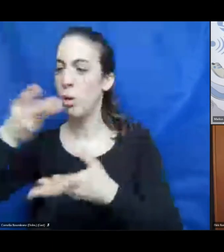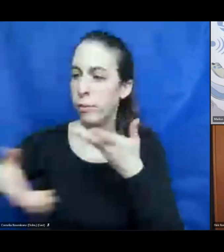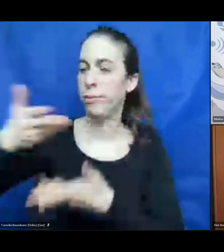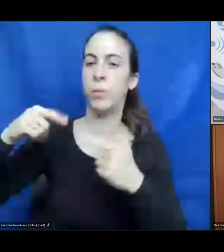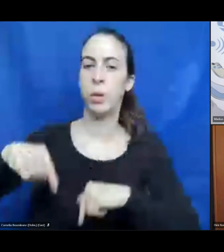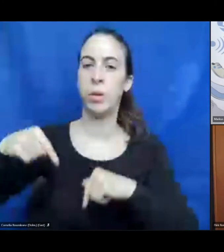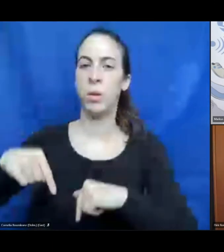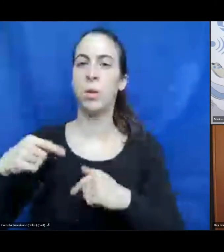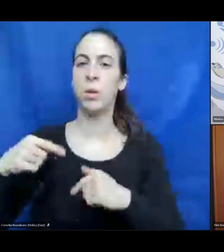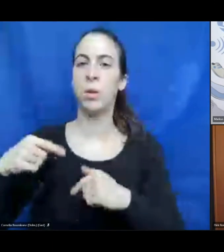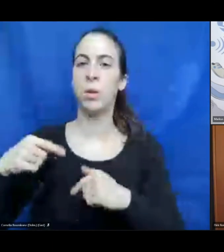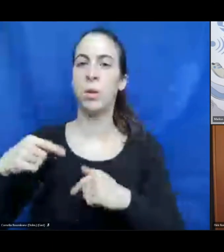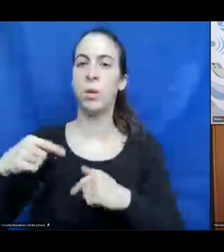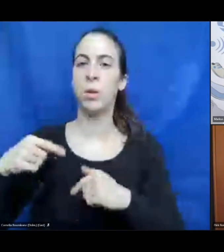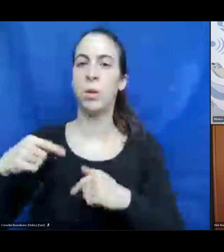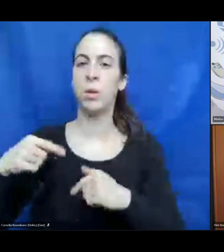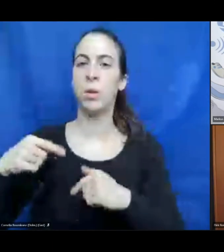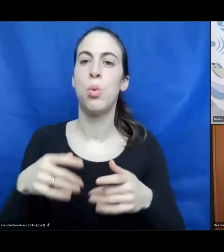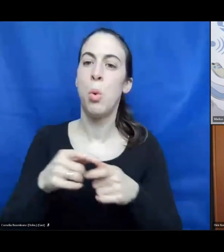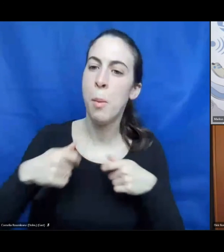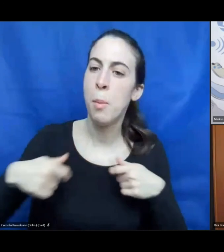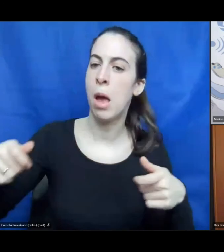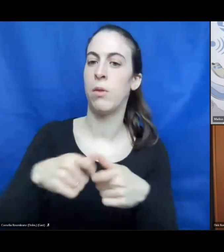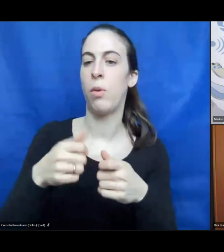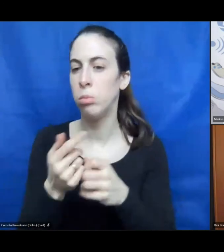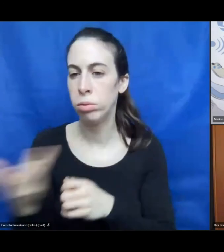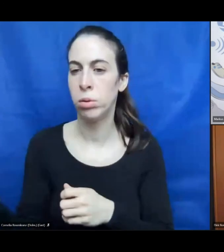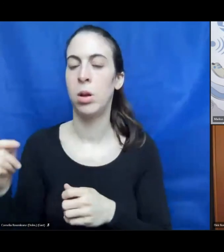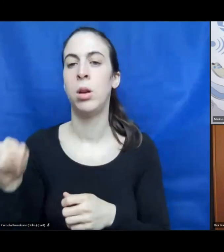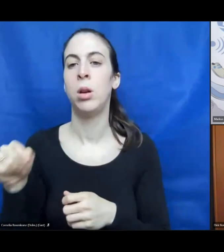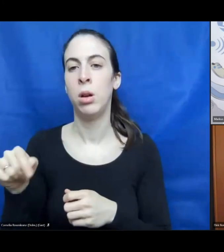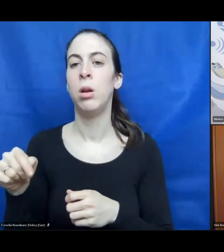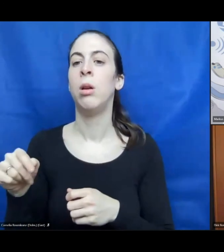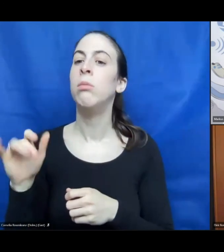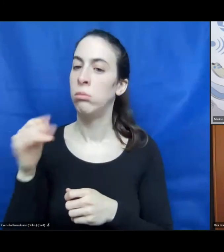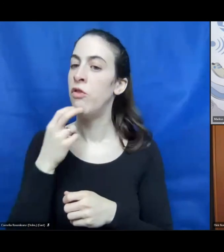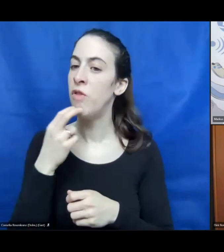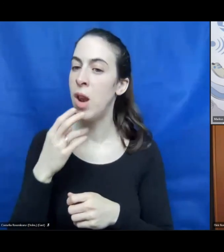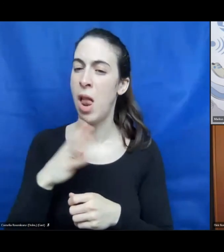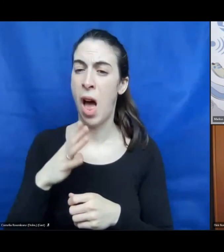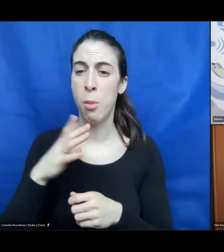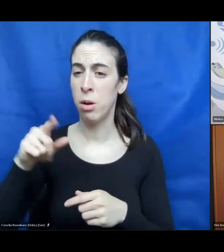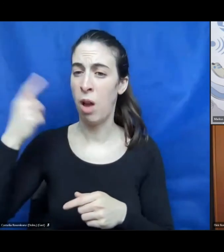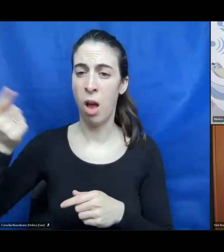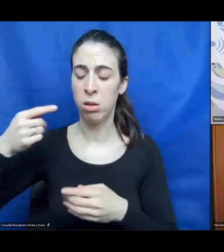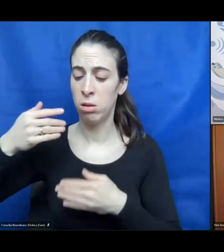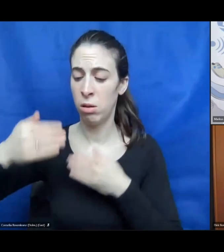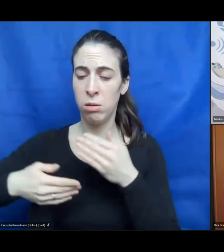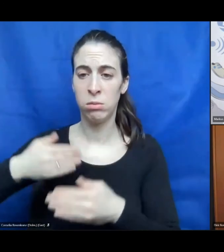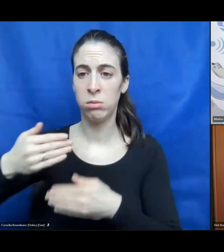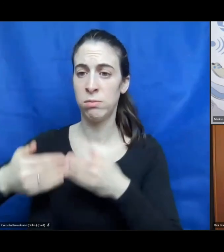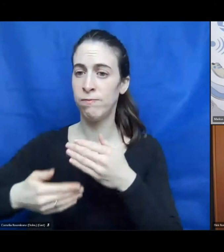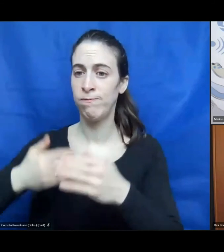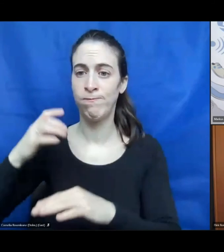a more structured way via platform and so on. But at the end of the day, I have to admit